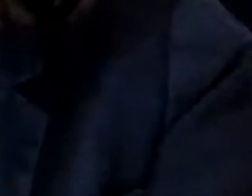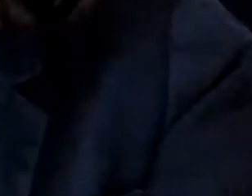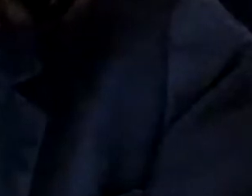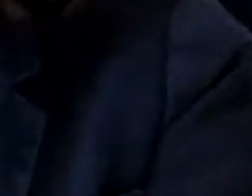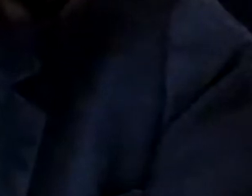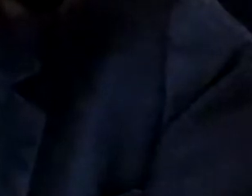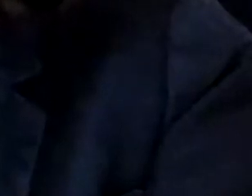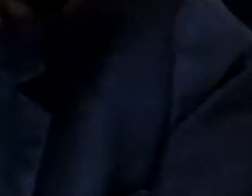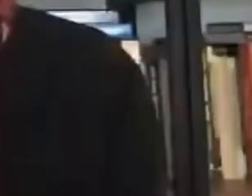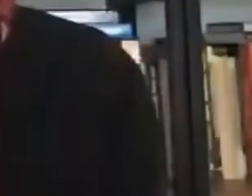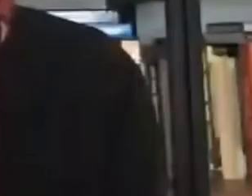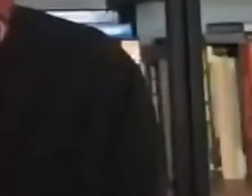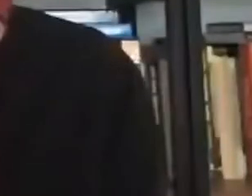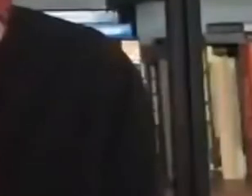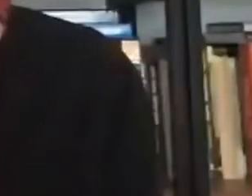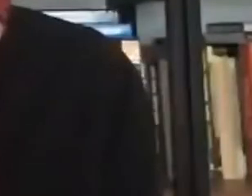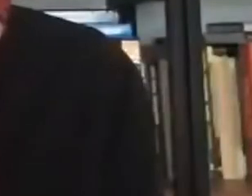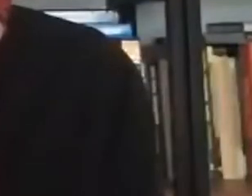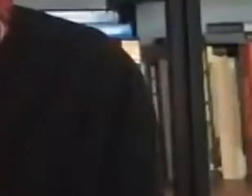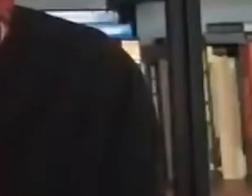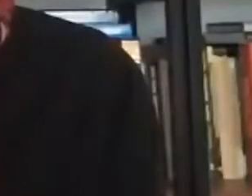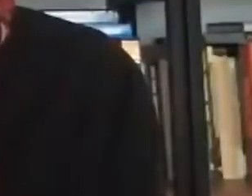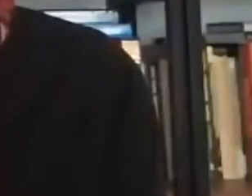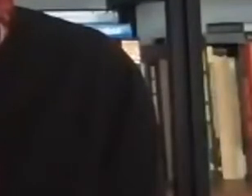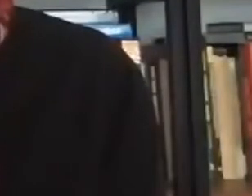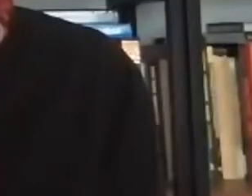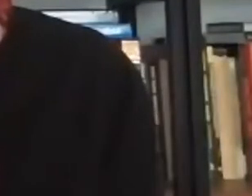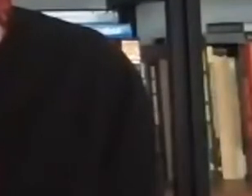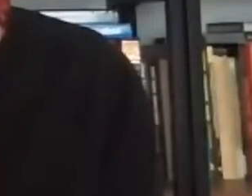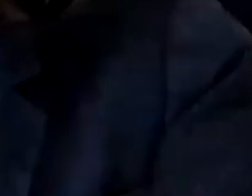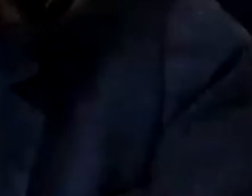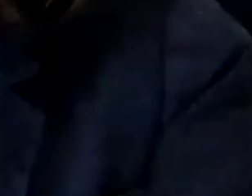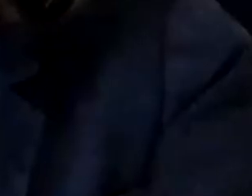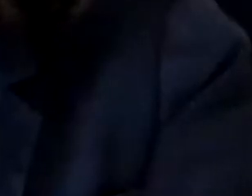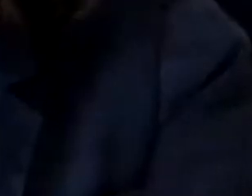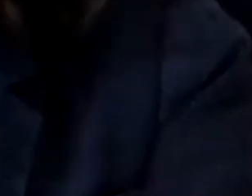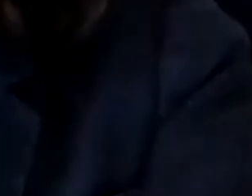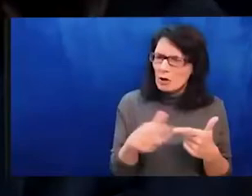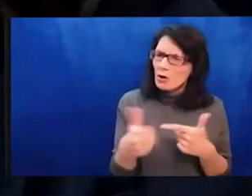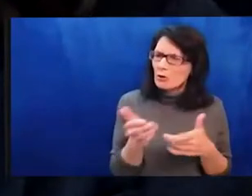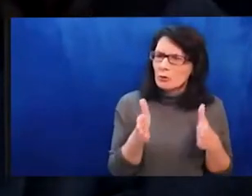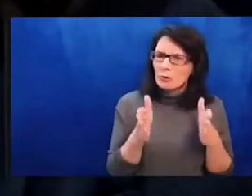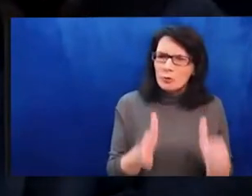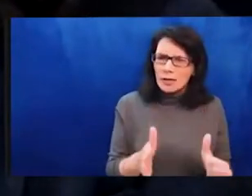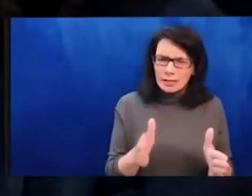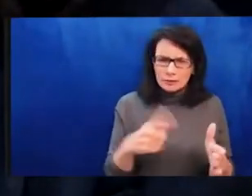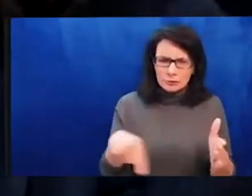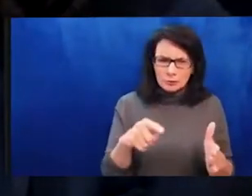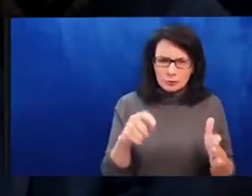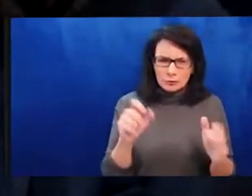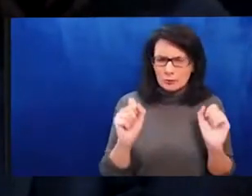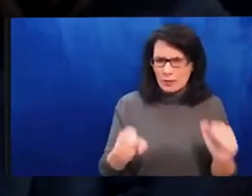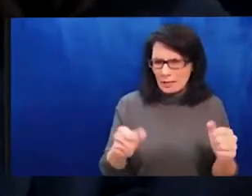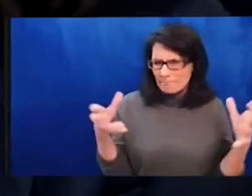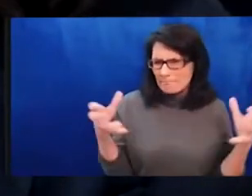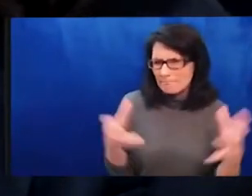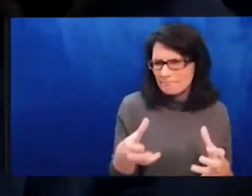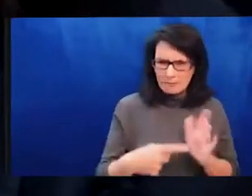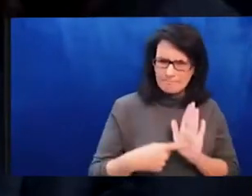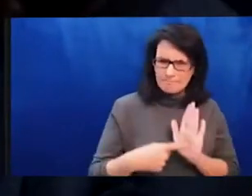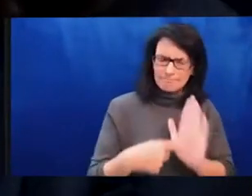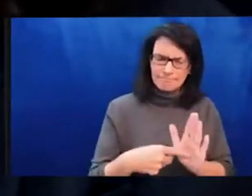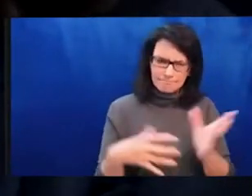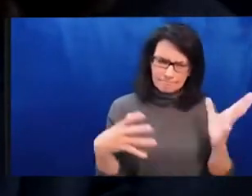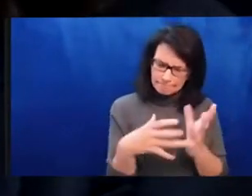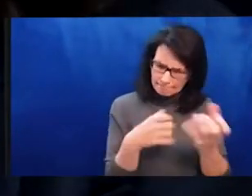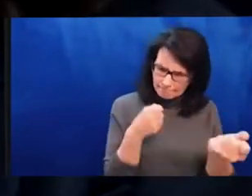way in which those of us who are gathered here in this room can show support? Um, I mean, I think you've pointed us